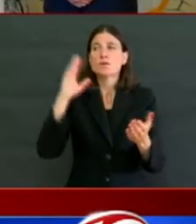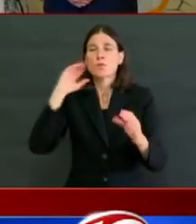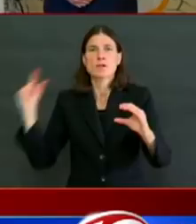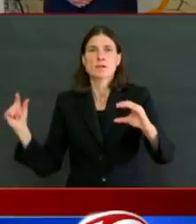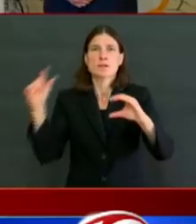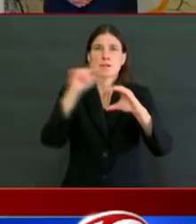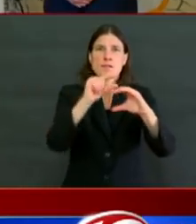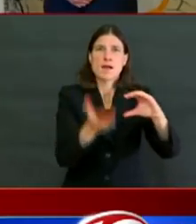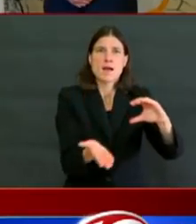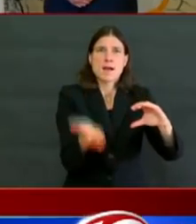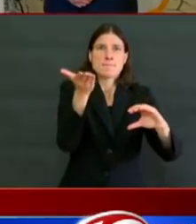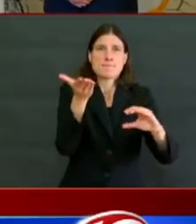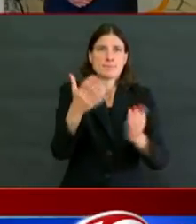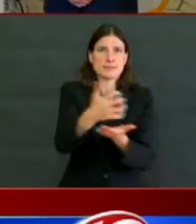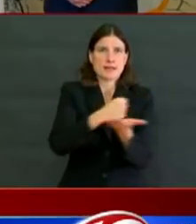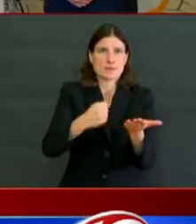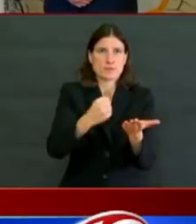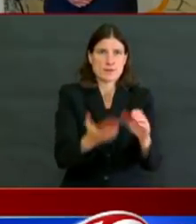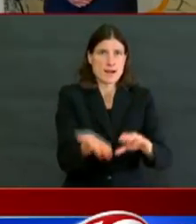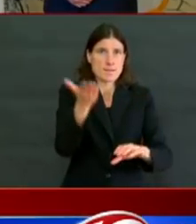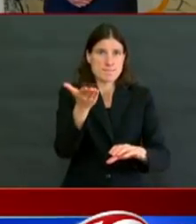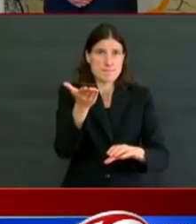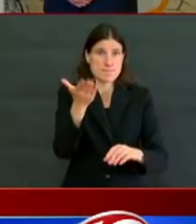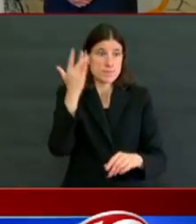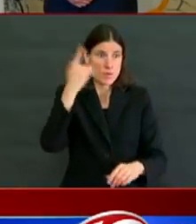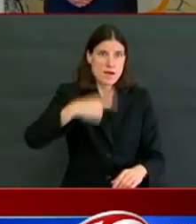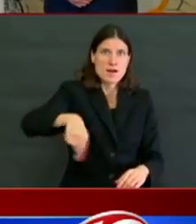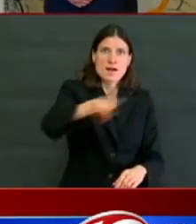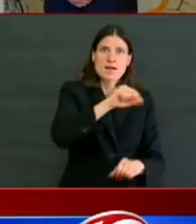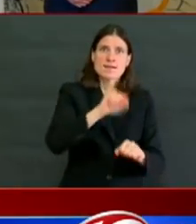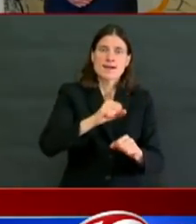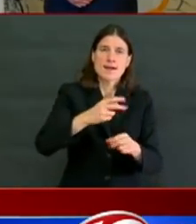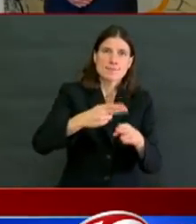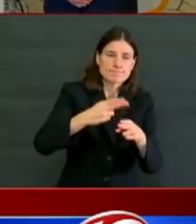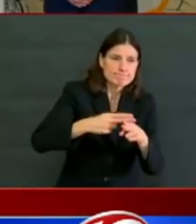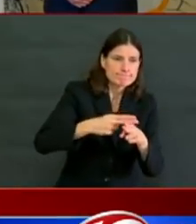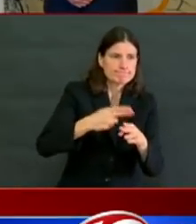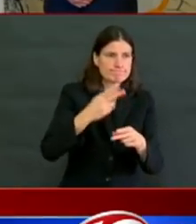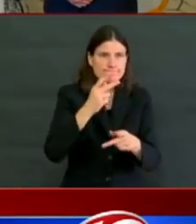child care rates for child care providers in the CCAP program.